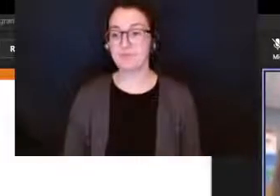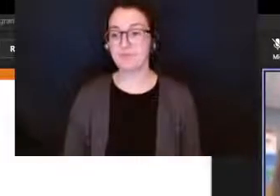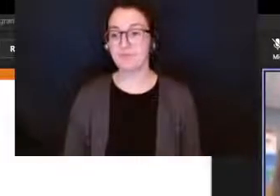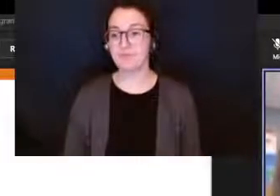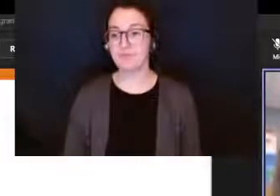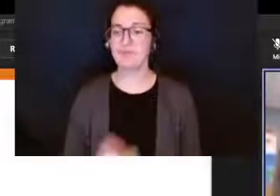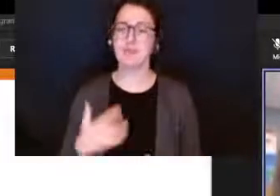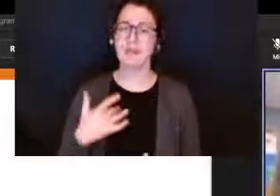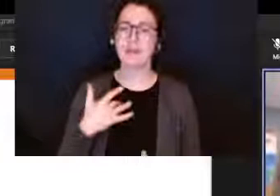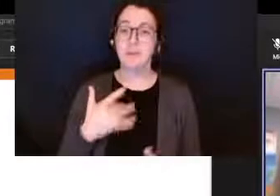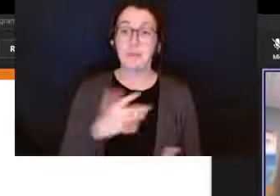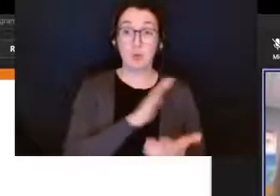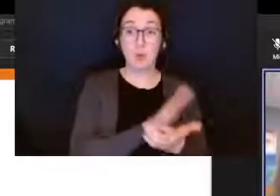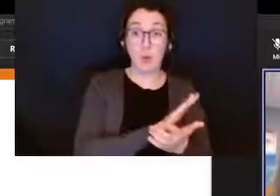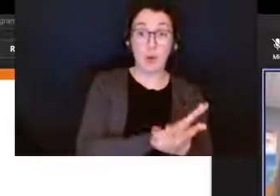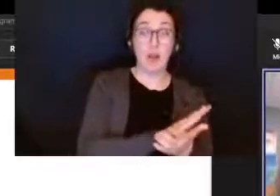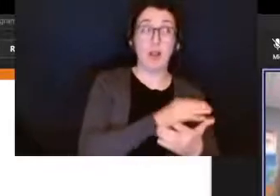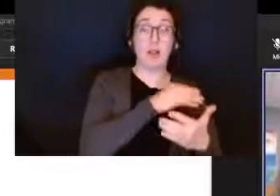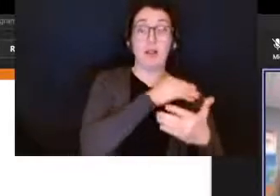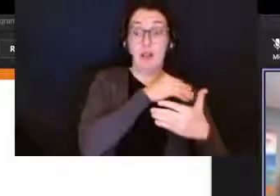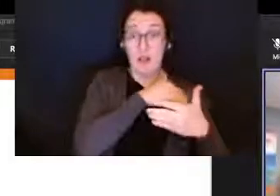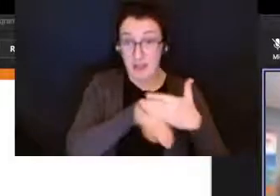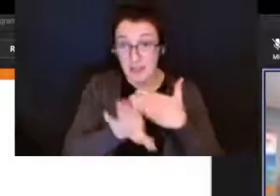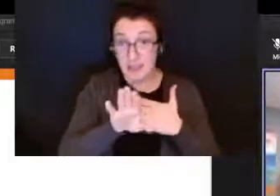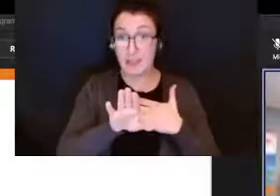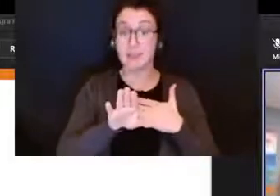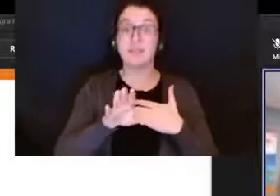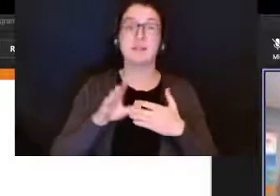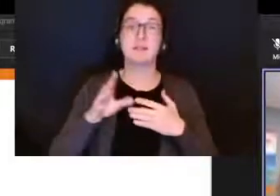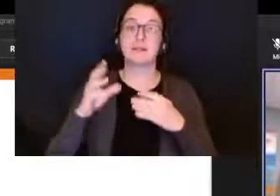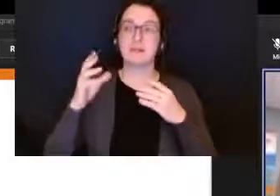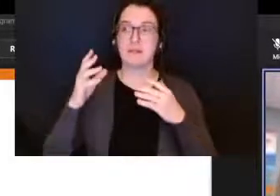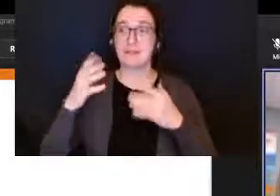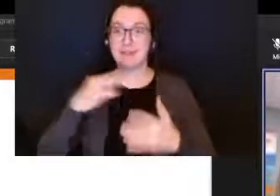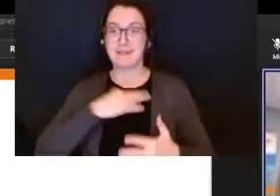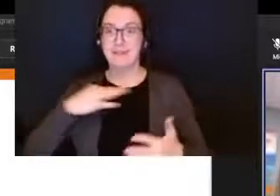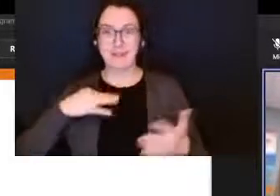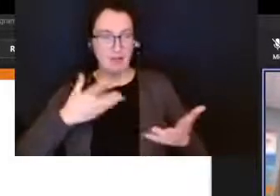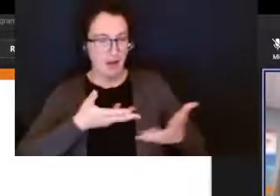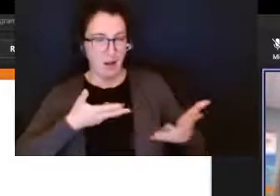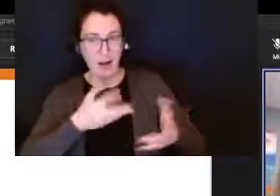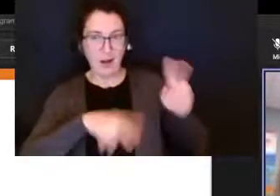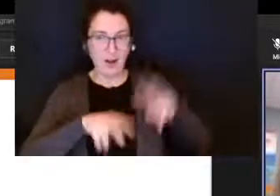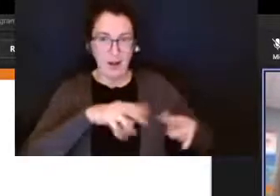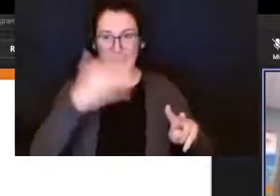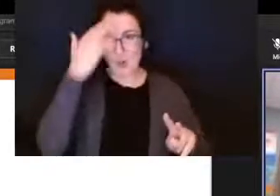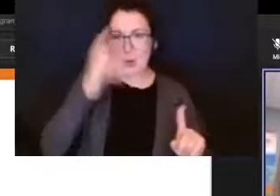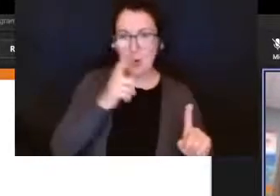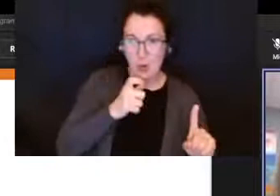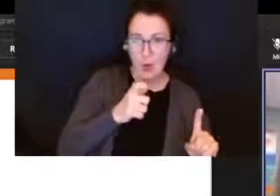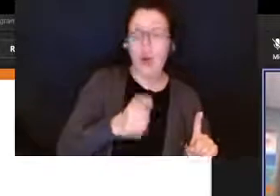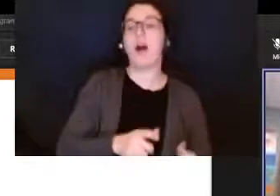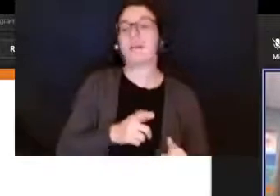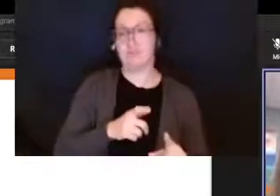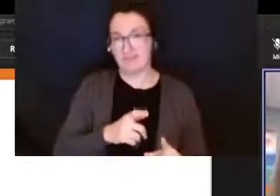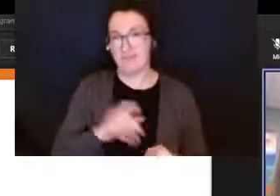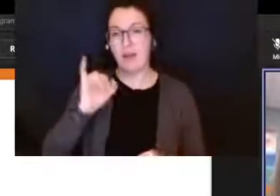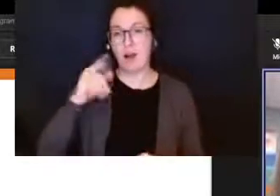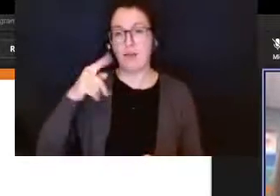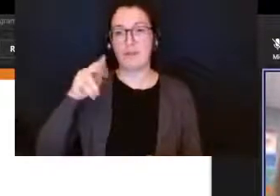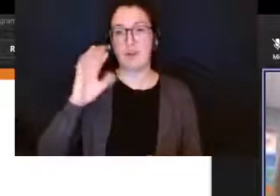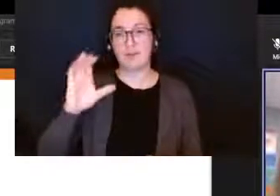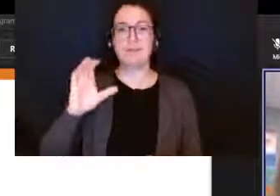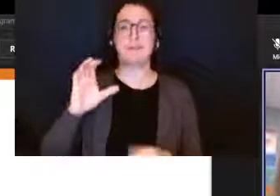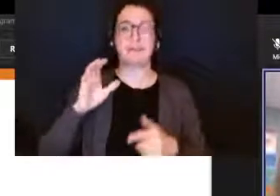after your child enters school and the school team gets to know the needs of your child regardless of a formal identification through the